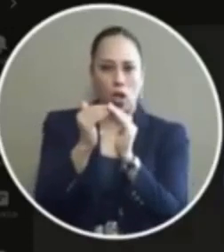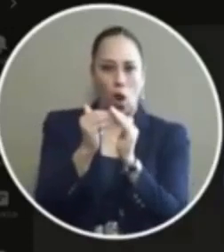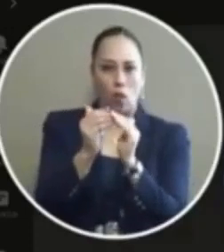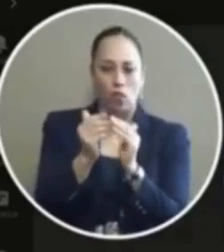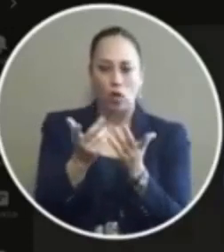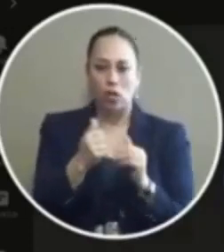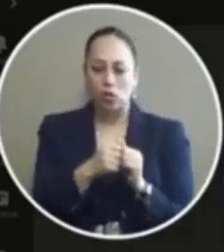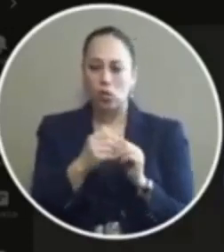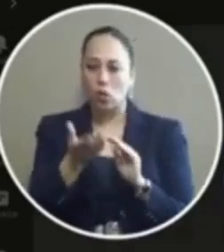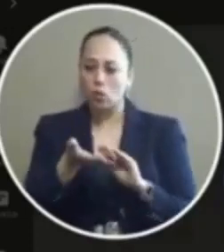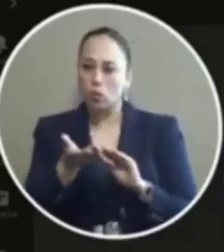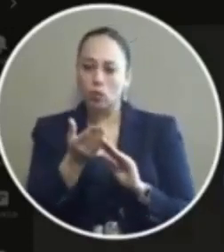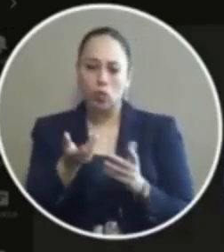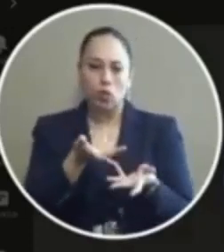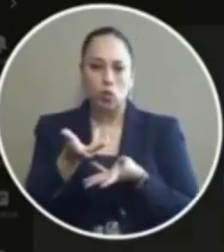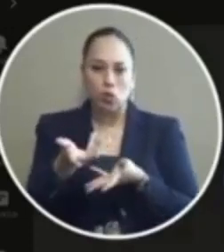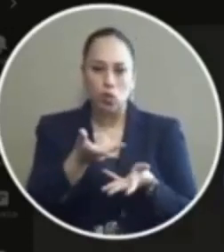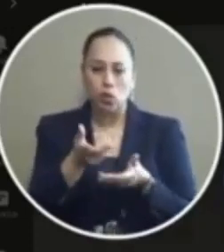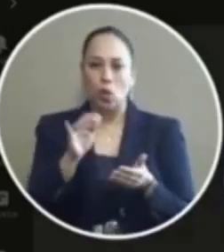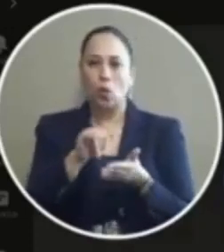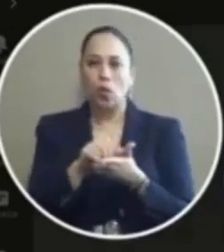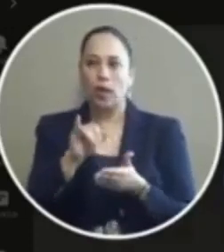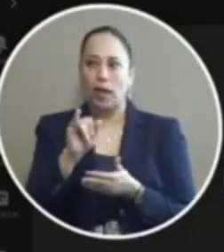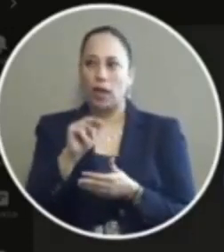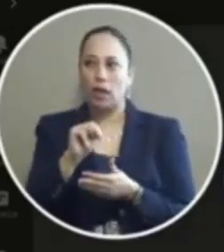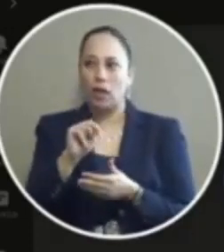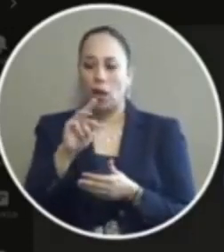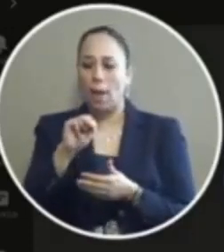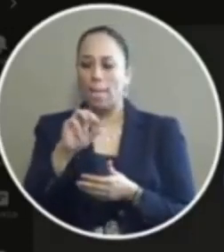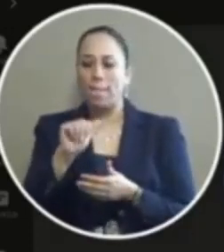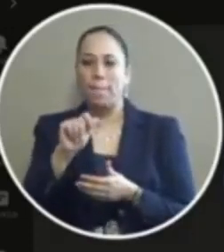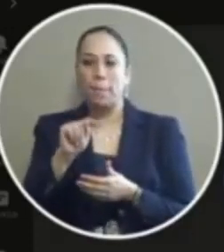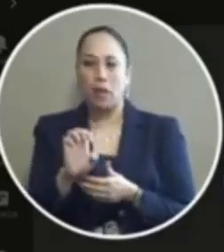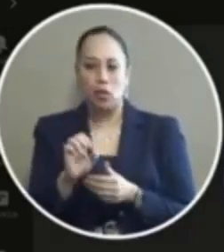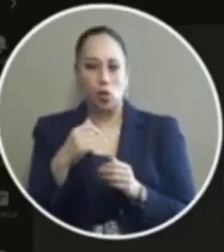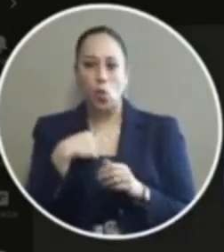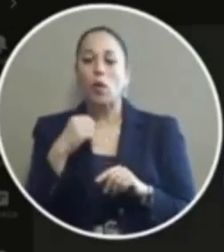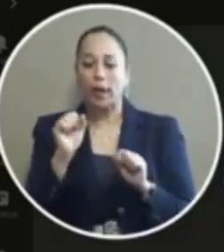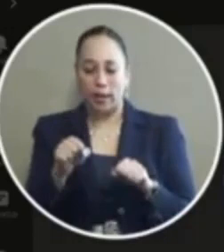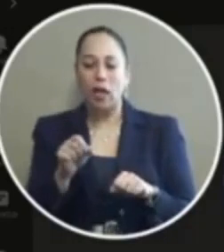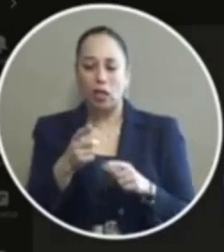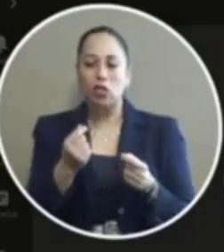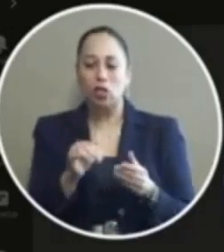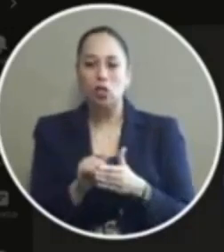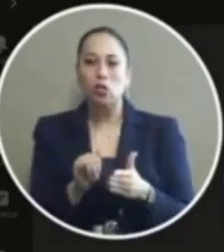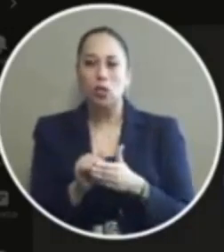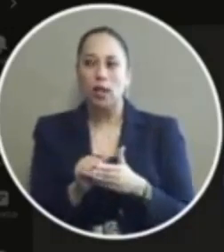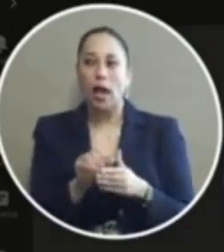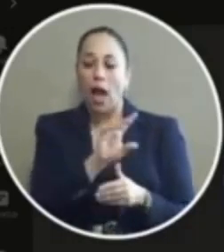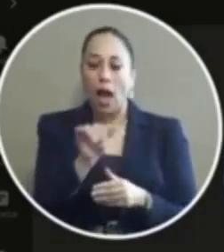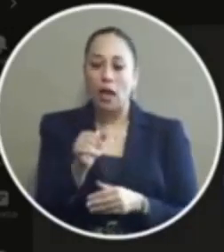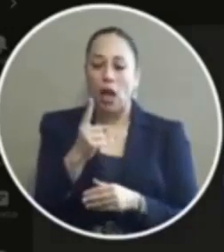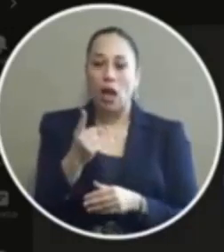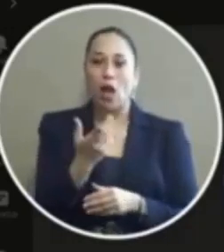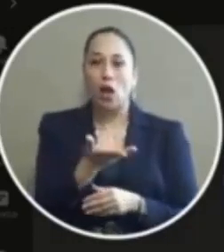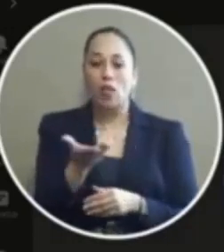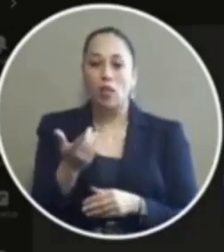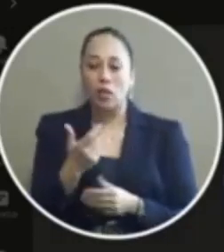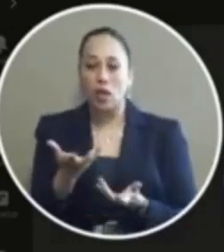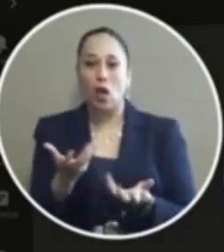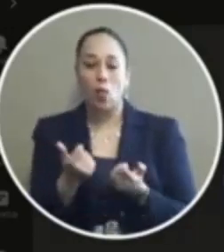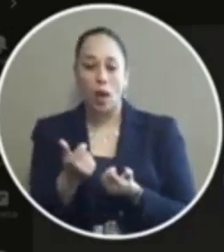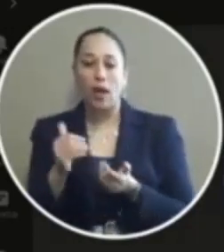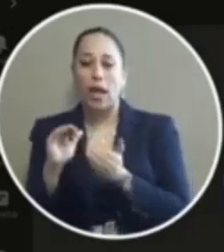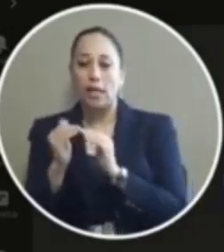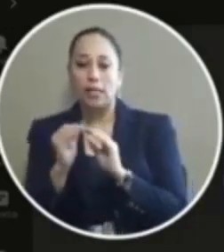we got up and running to deal with inmate cases so we can do that and I guess another thing that I want City